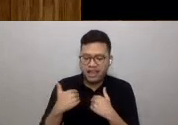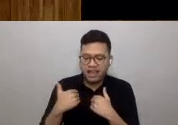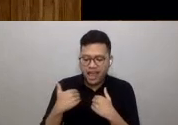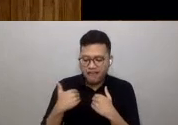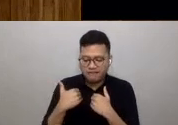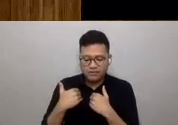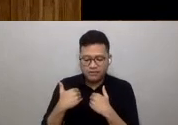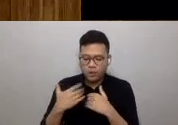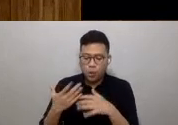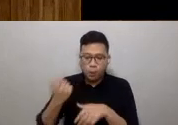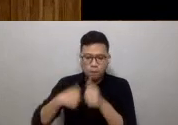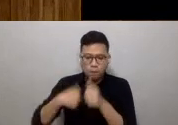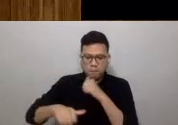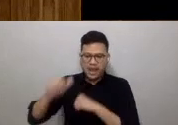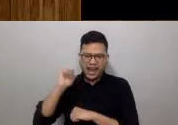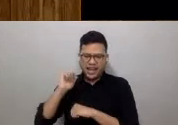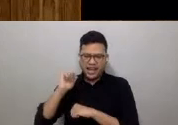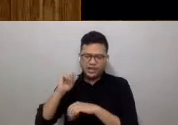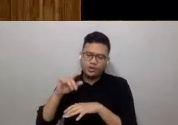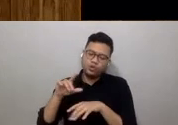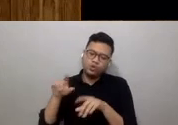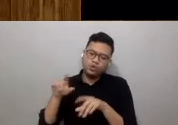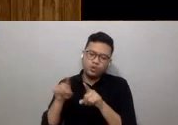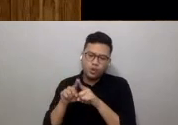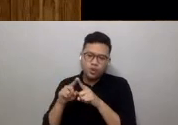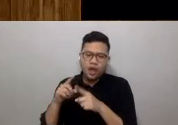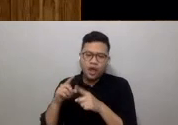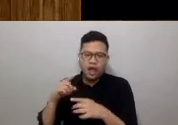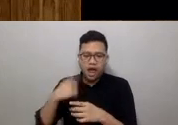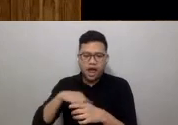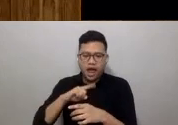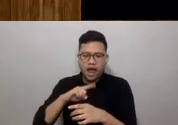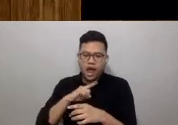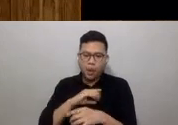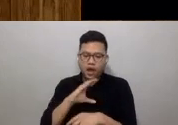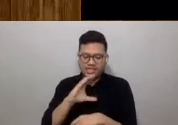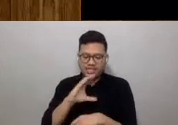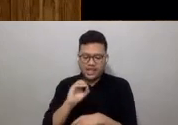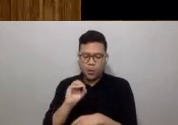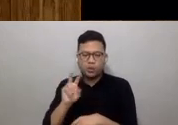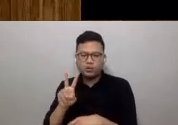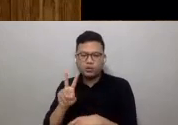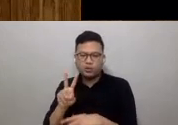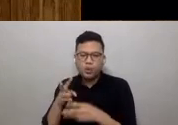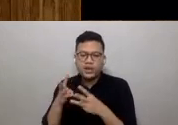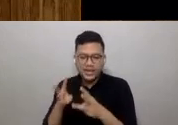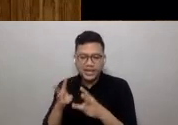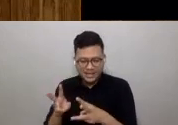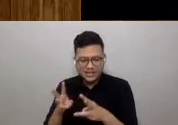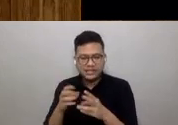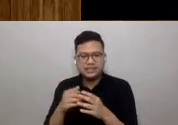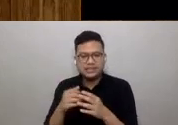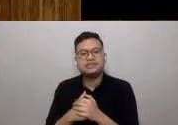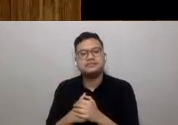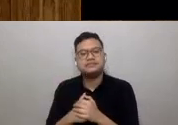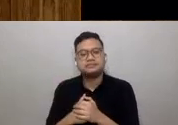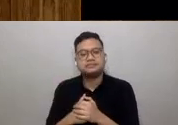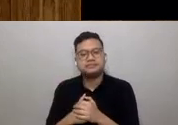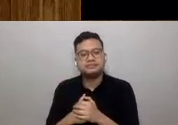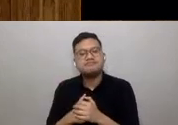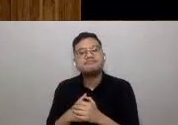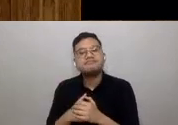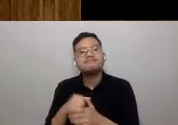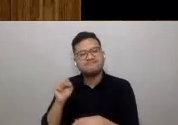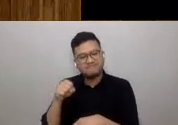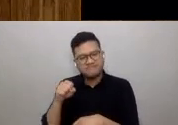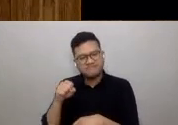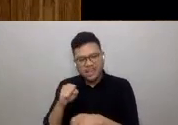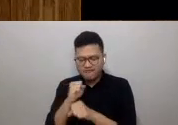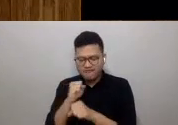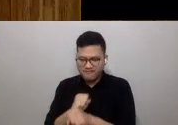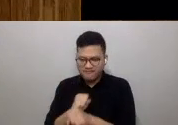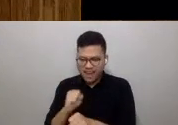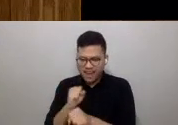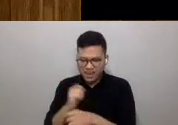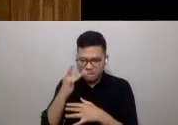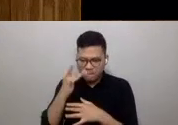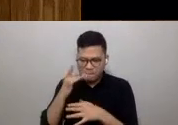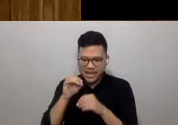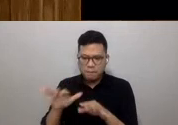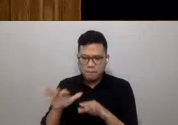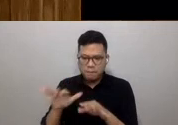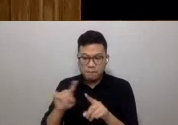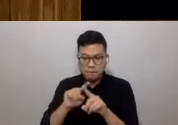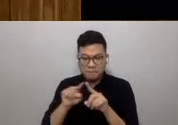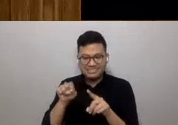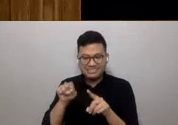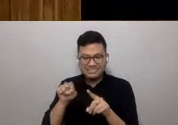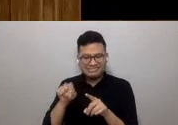Our prophylactic and sanitised experiences have helped fight the viral pandemic, yes. But the chemical and plastic